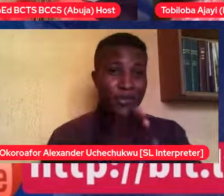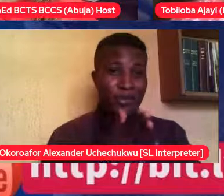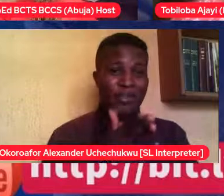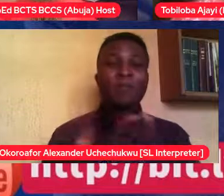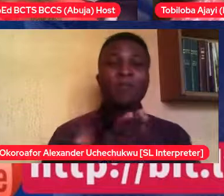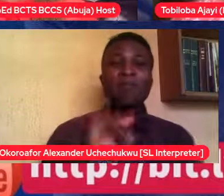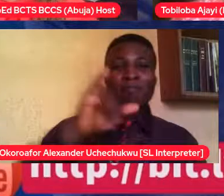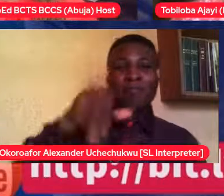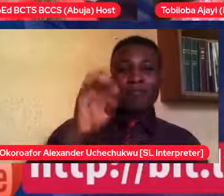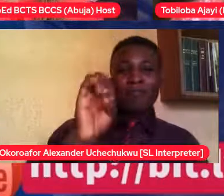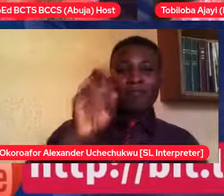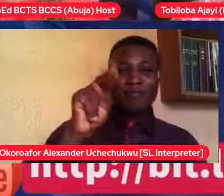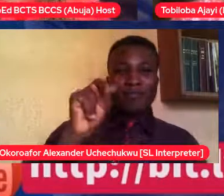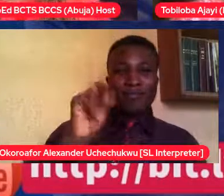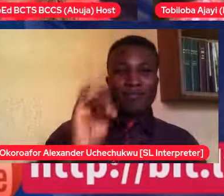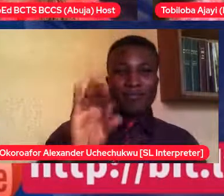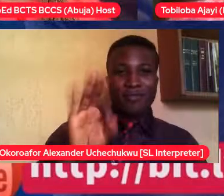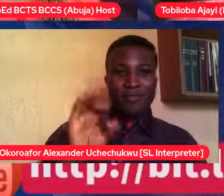introduce yourself to us.